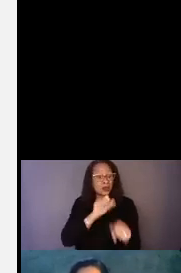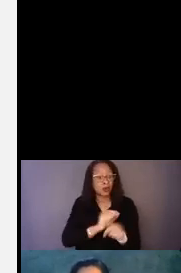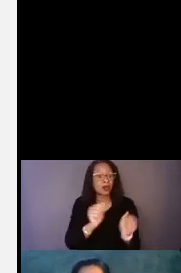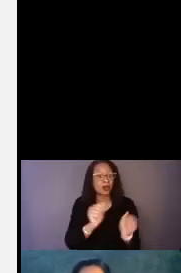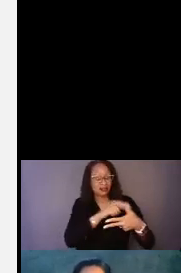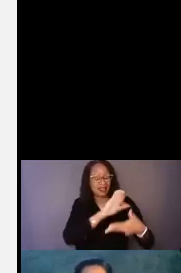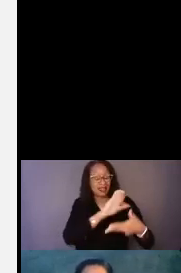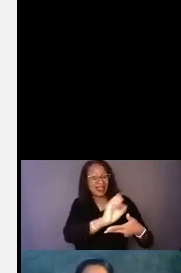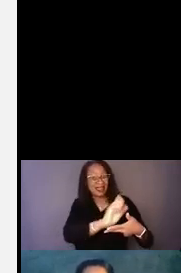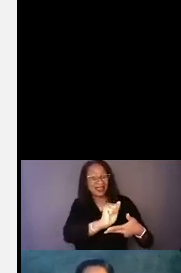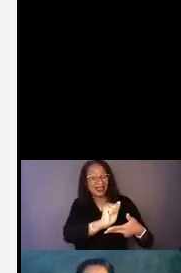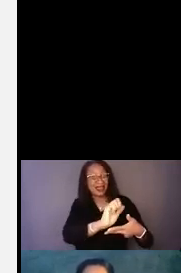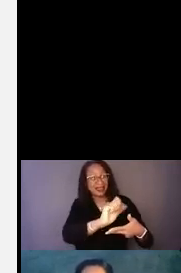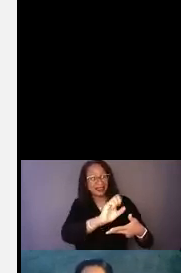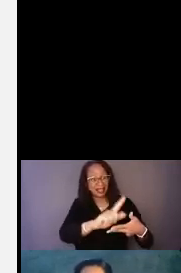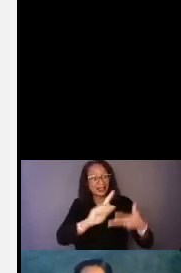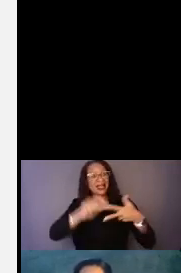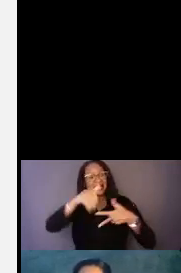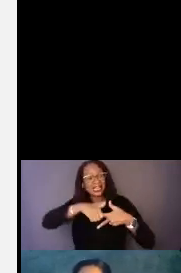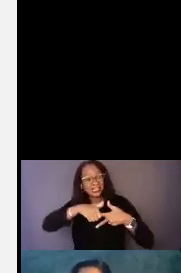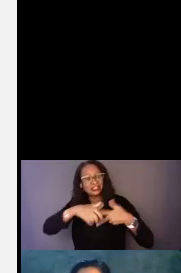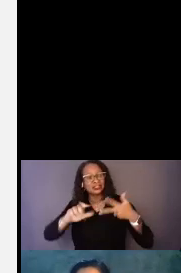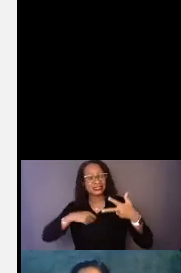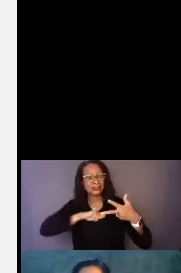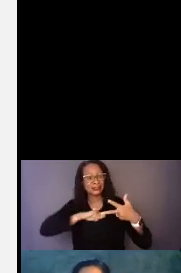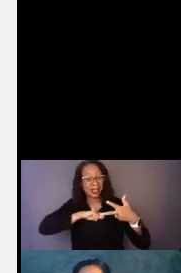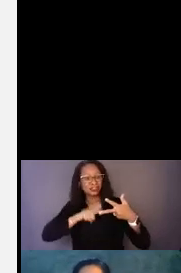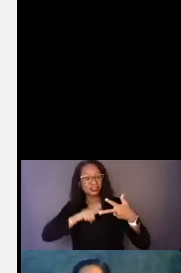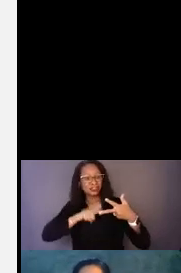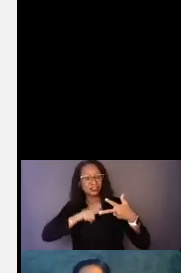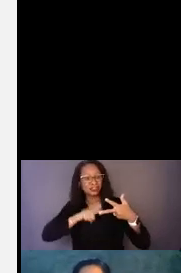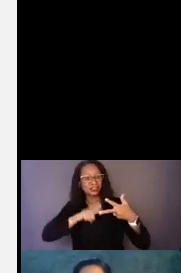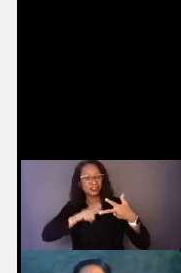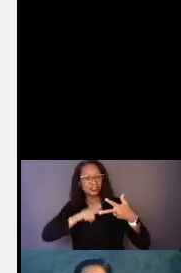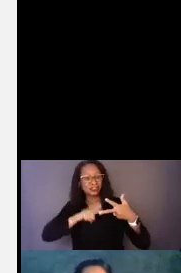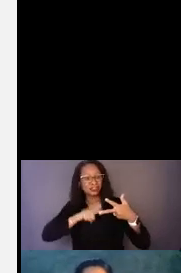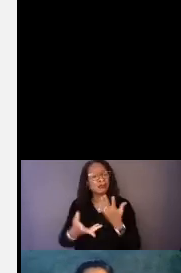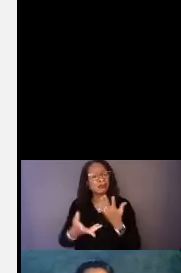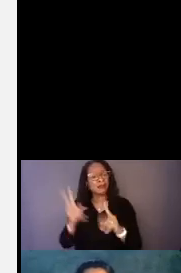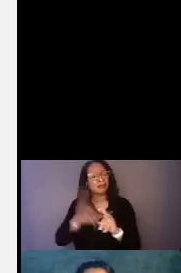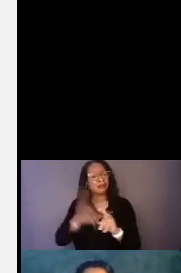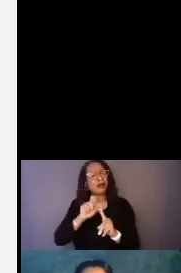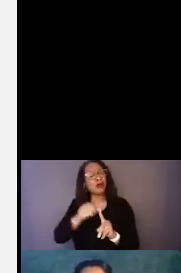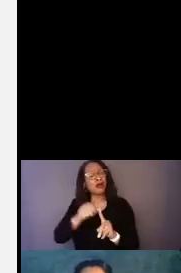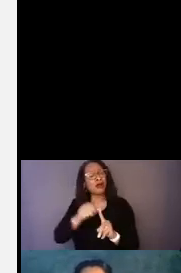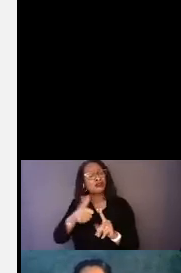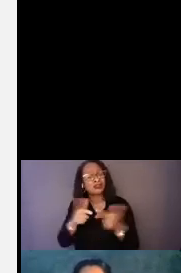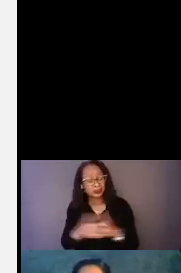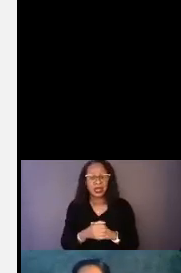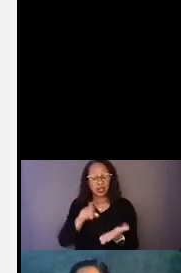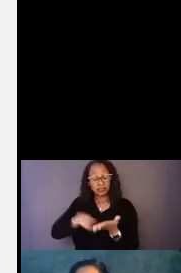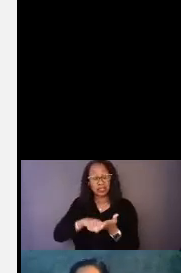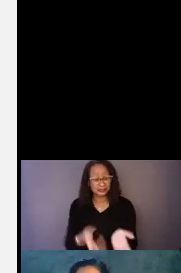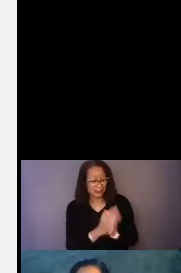we thought that the research might apply to other interpreting languages. And what we're researching was what are the